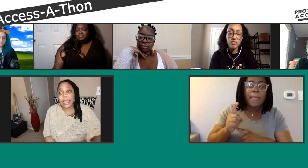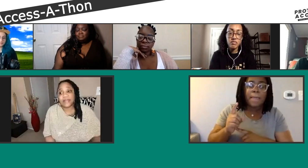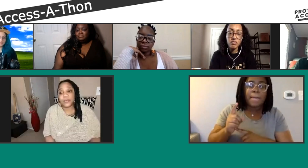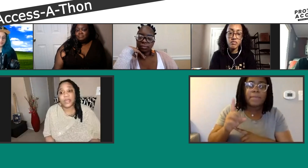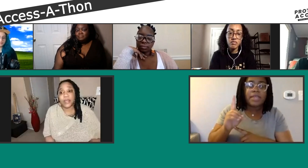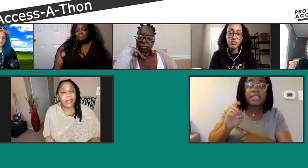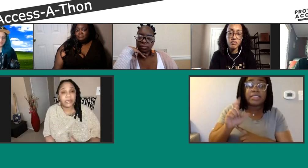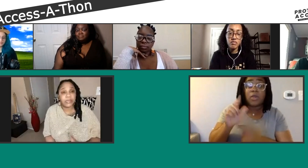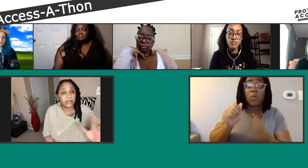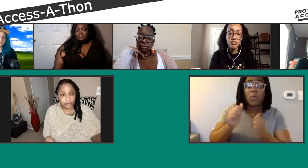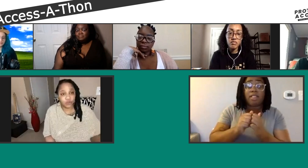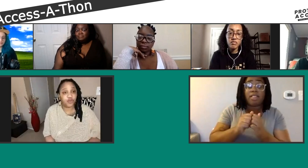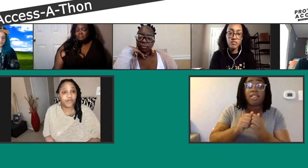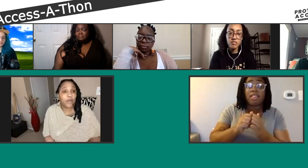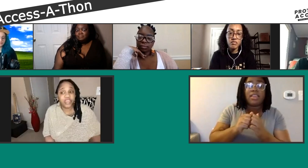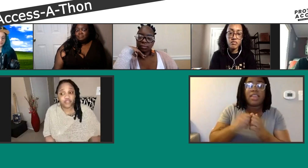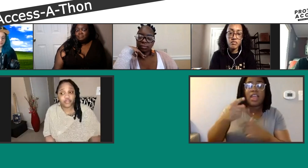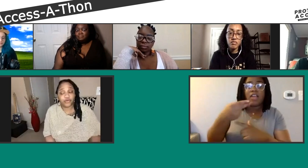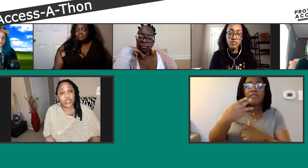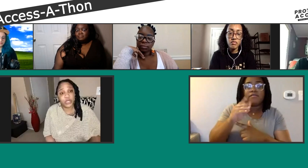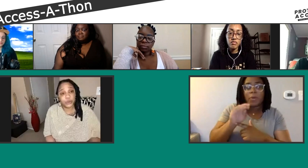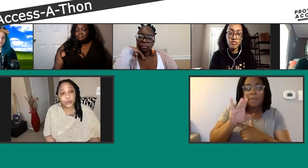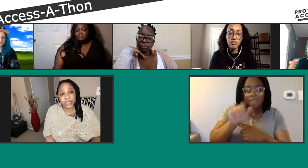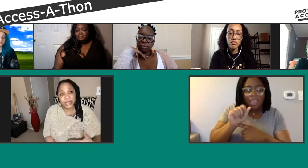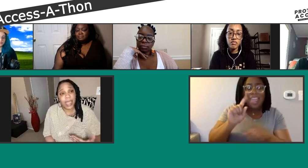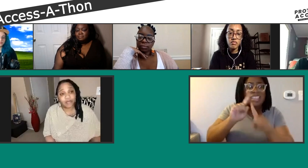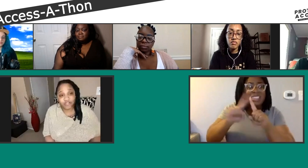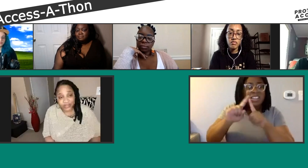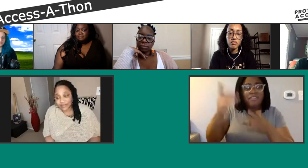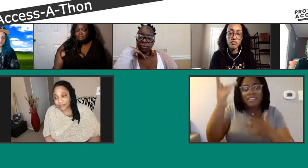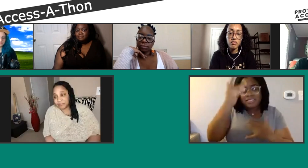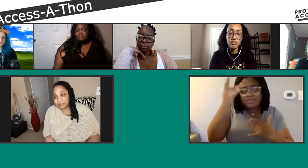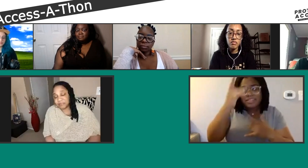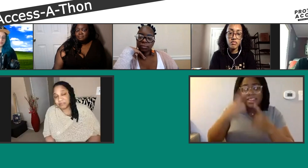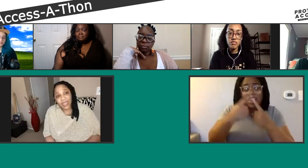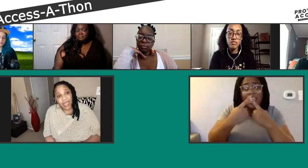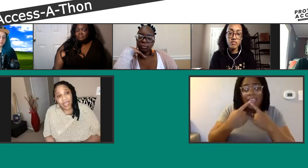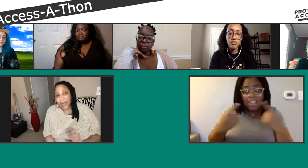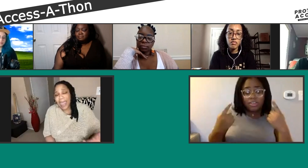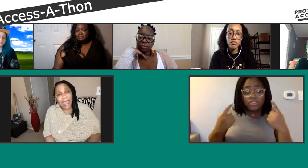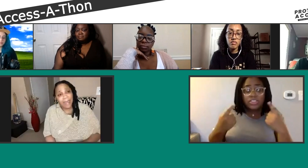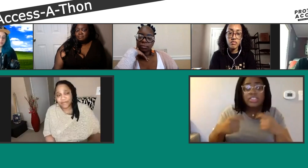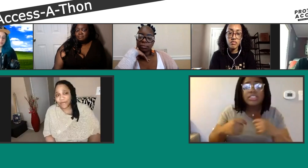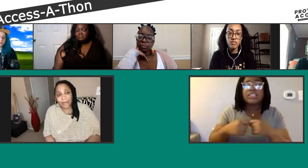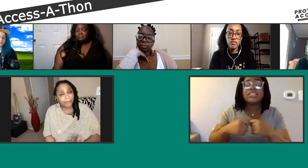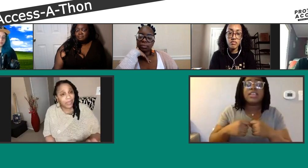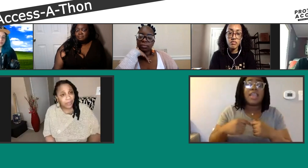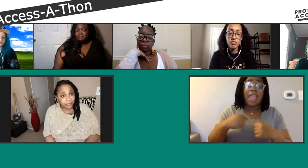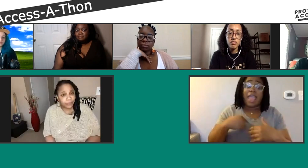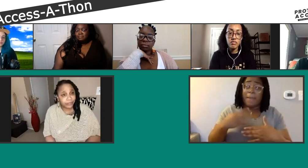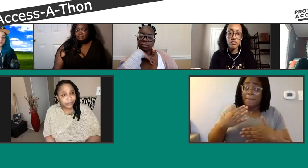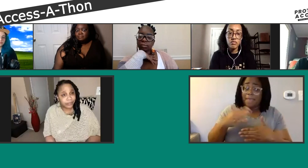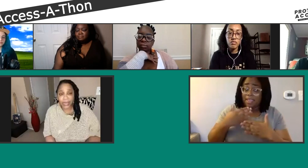as well as a multitude of health issues, including allergies. I'm happy for my